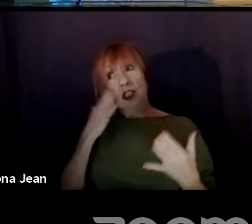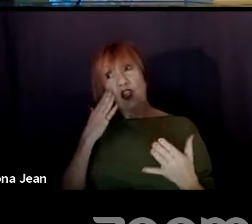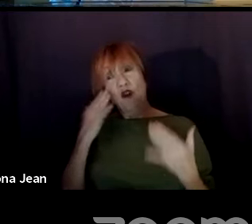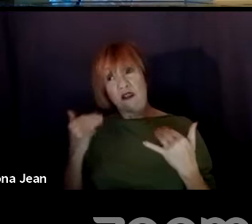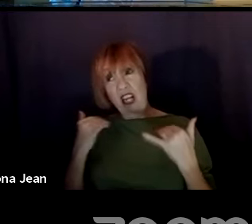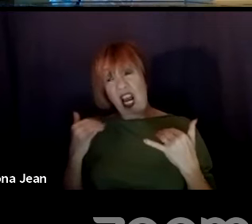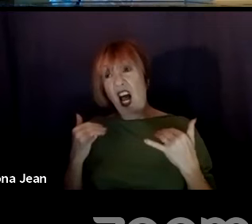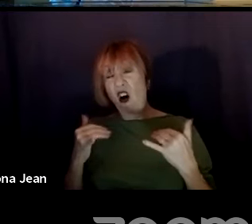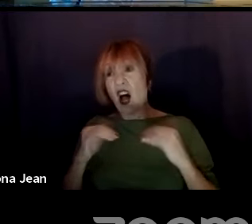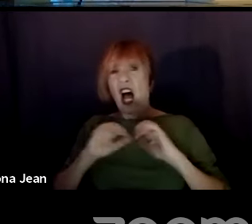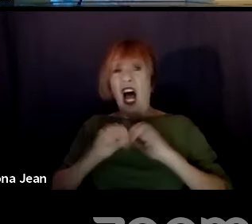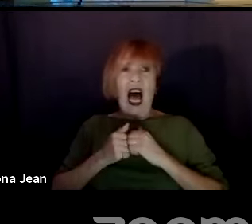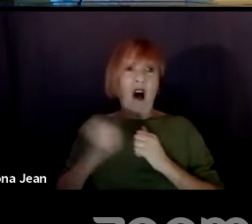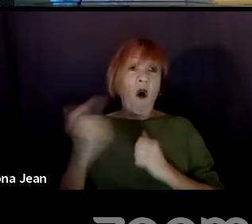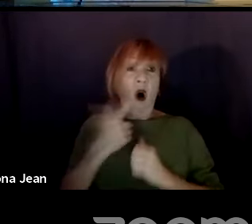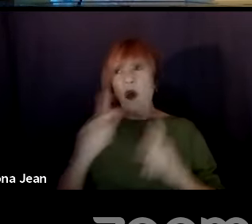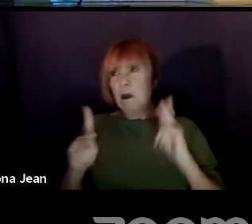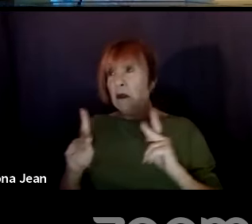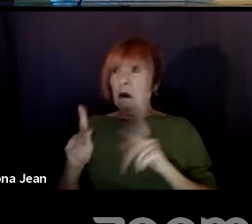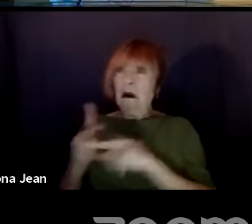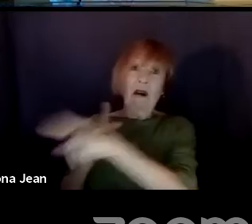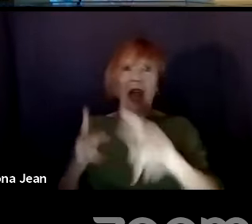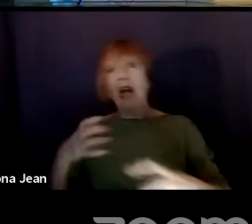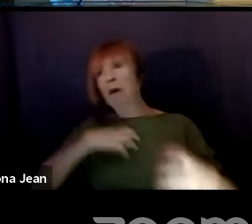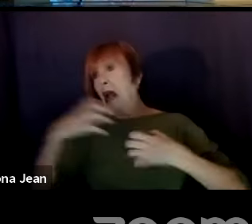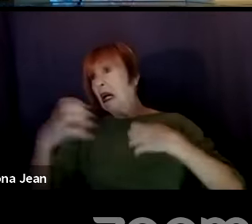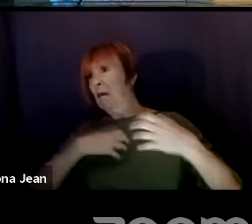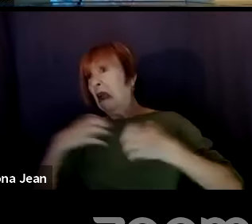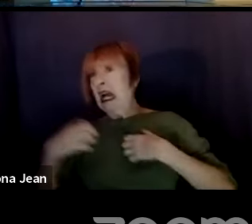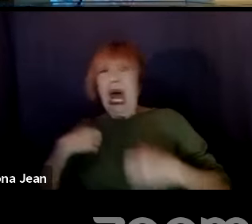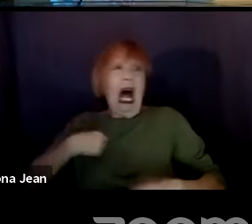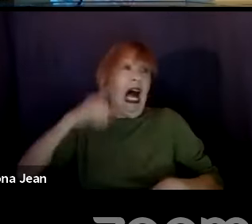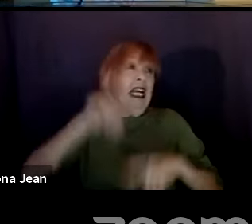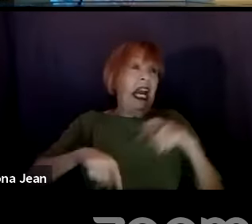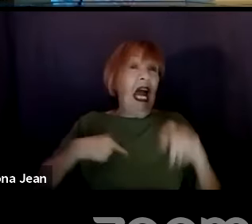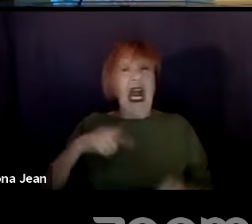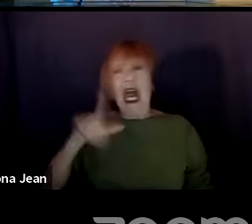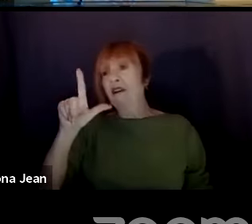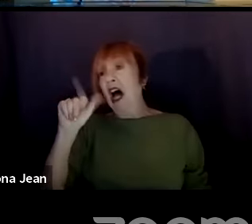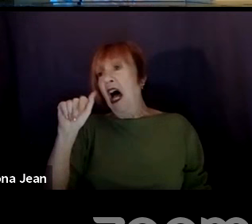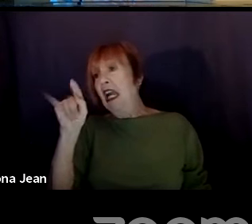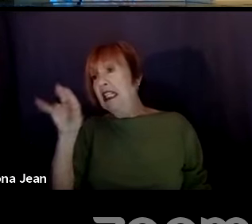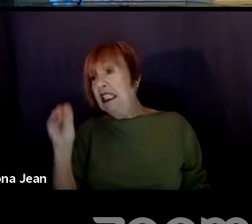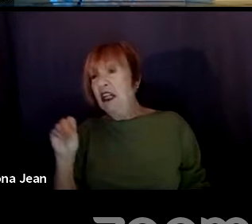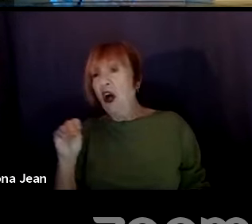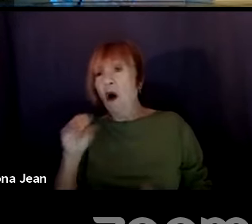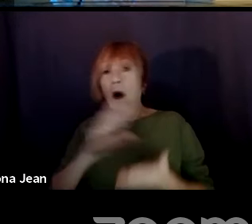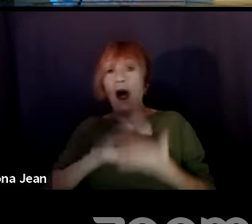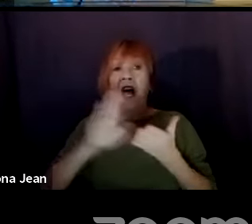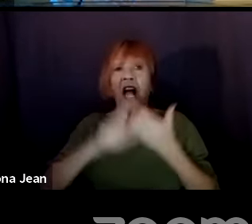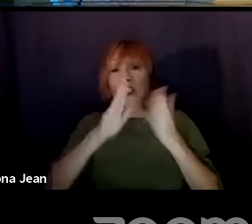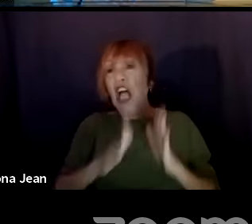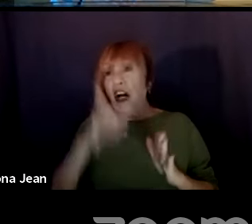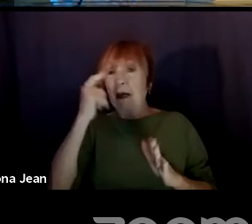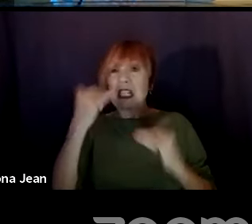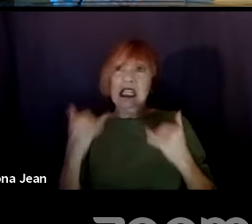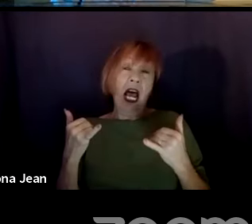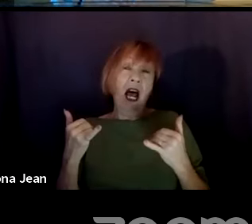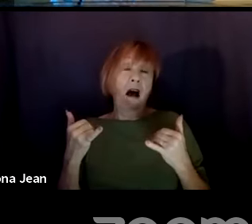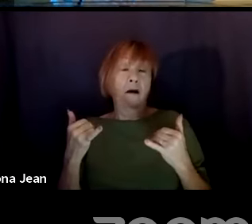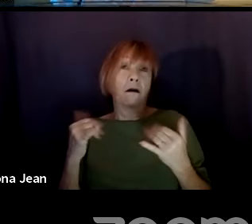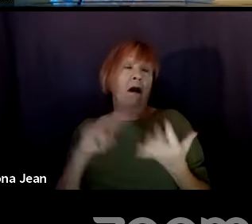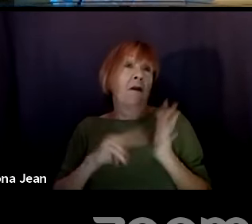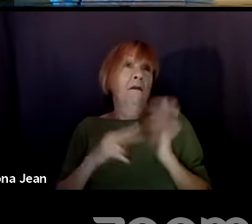everybody complains, I can't even have a Latino janitor because then it's like, you know, I'm being,